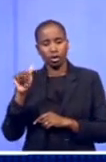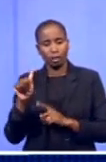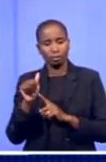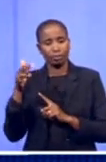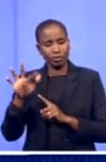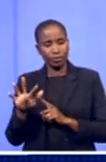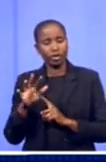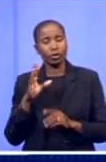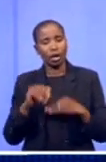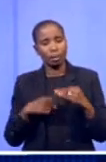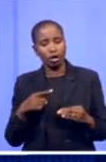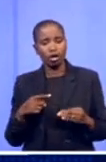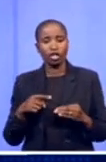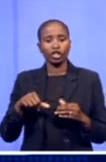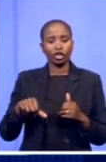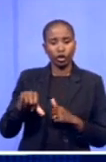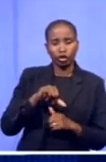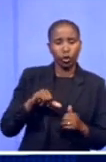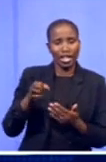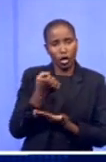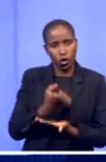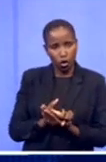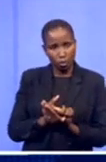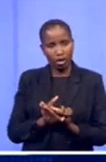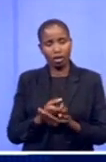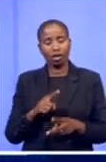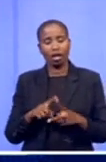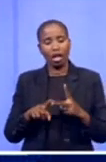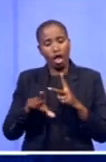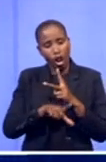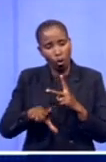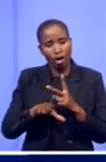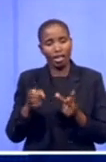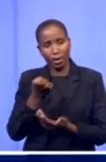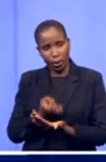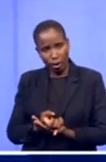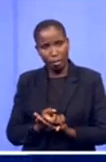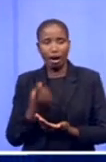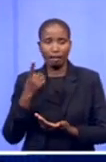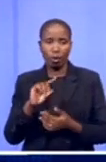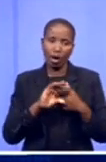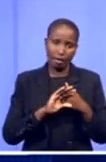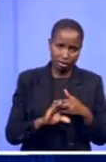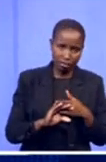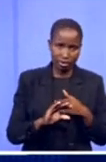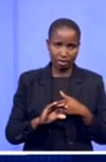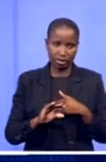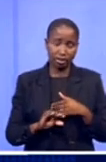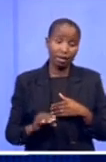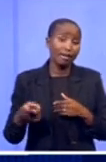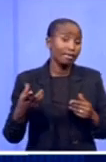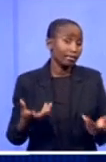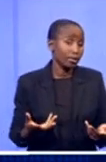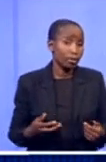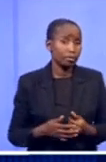and the local economic aspects of investment, particularly rooting it in the district development model,